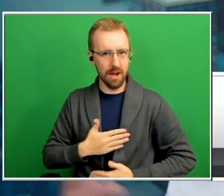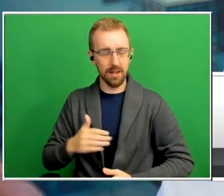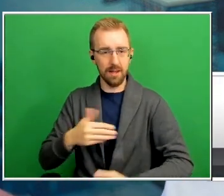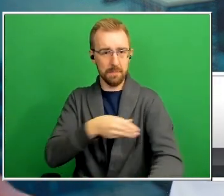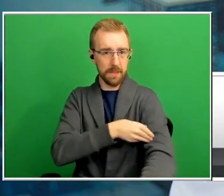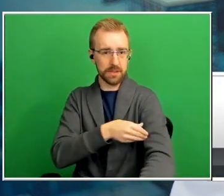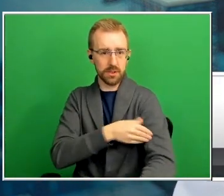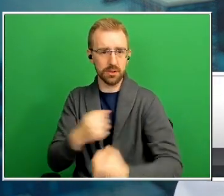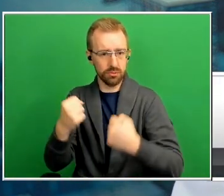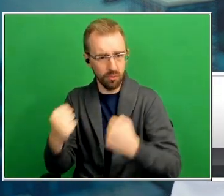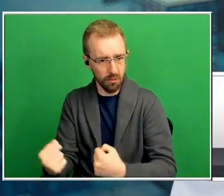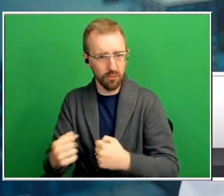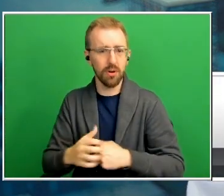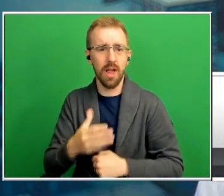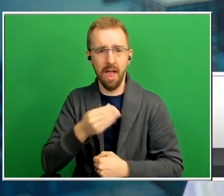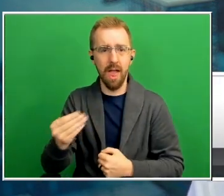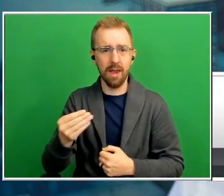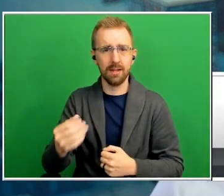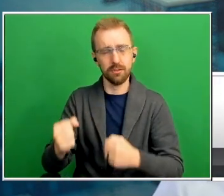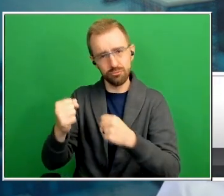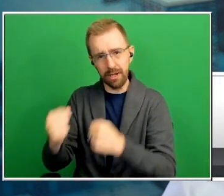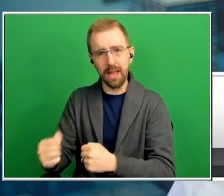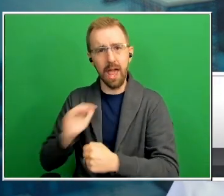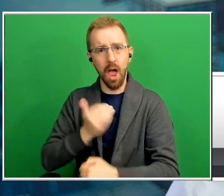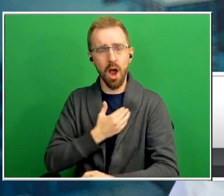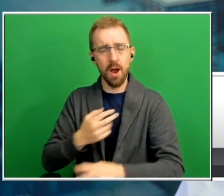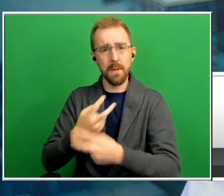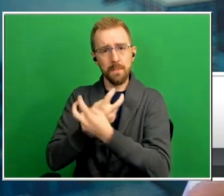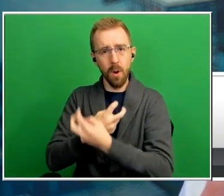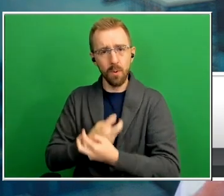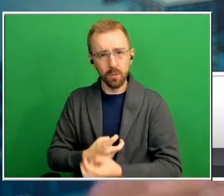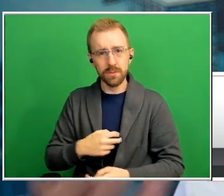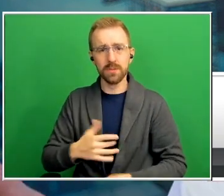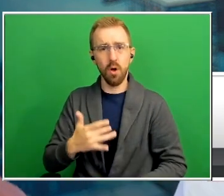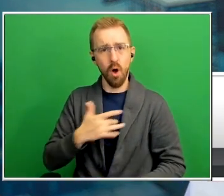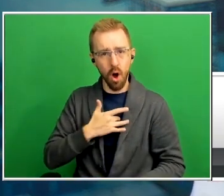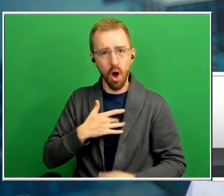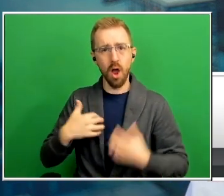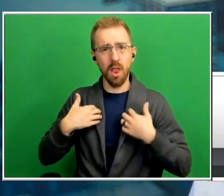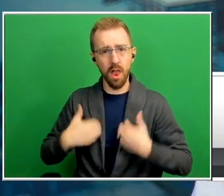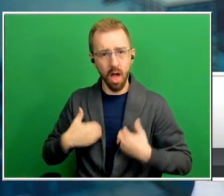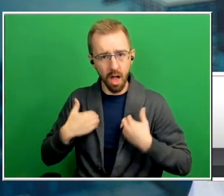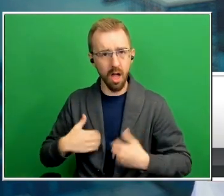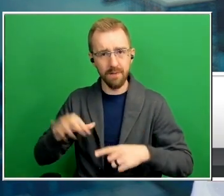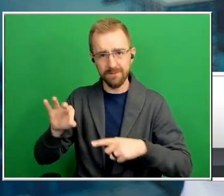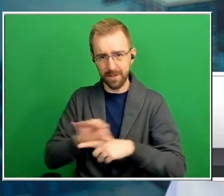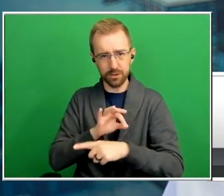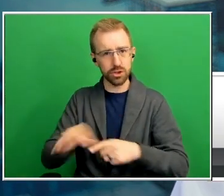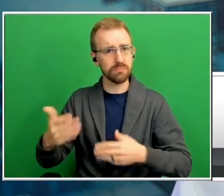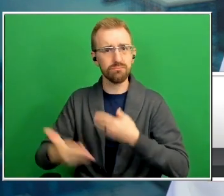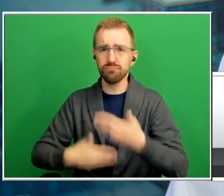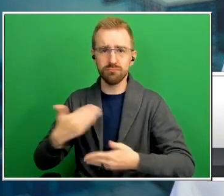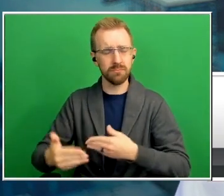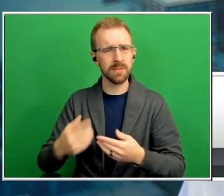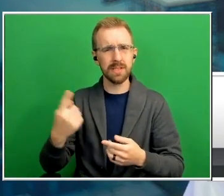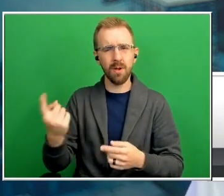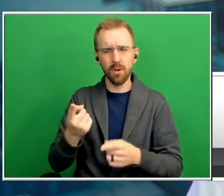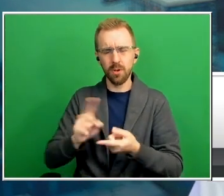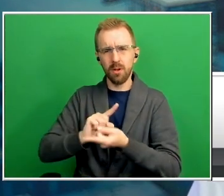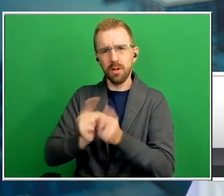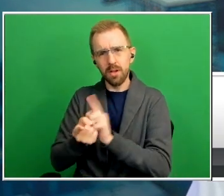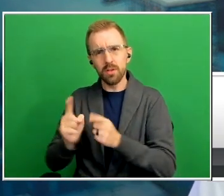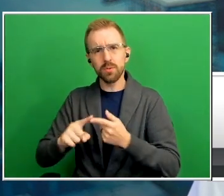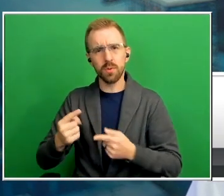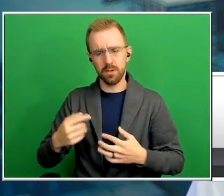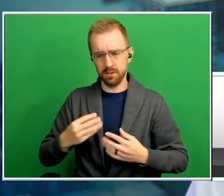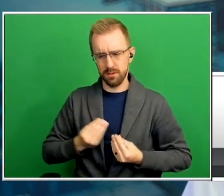it strengthens our bones and our heart and lung function as well and we know something about that also translates into brain benefits so this is